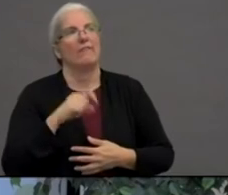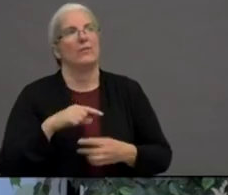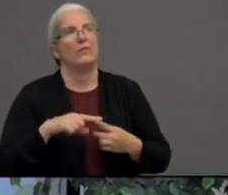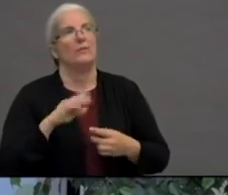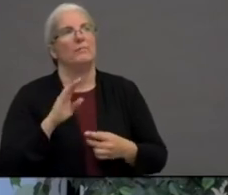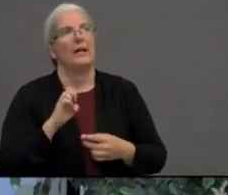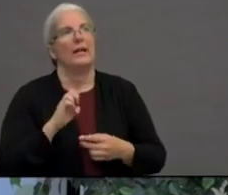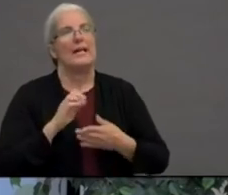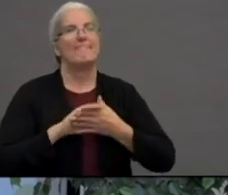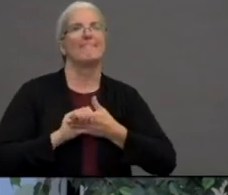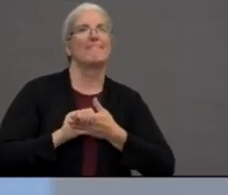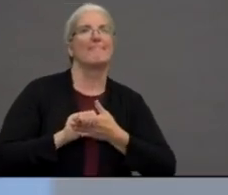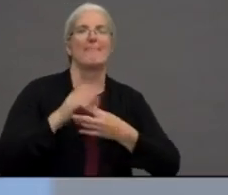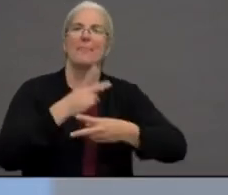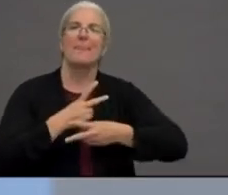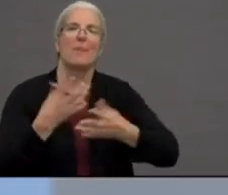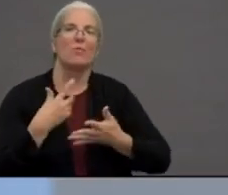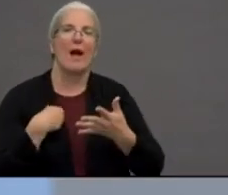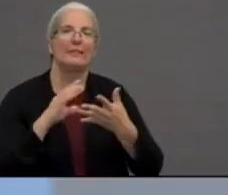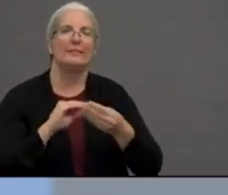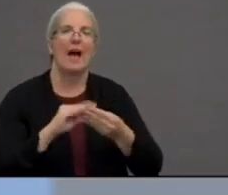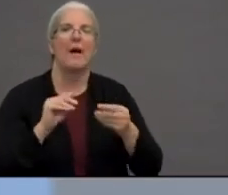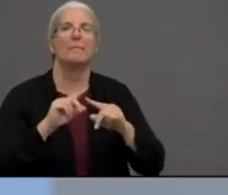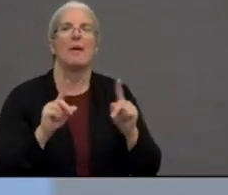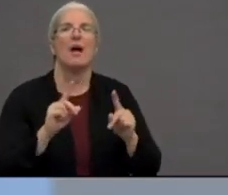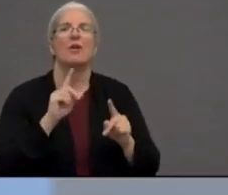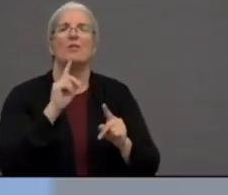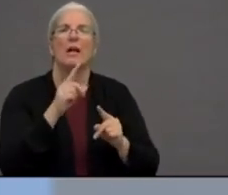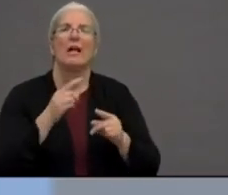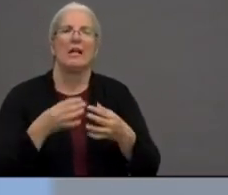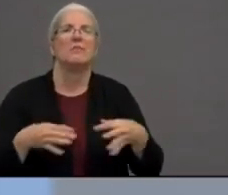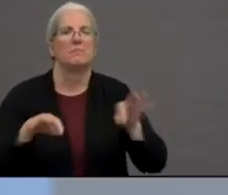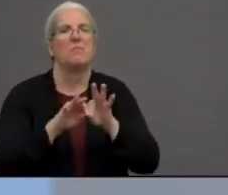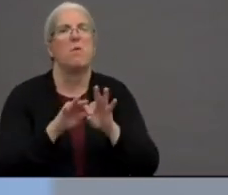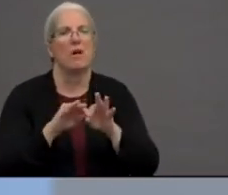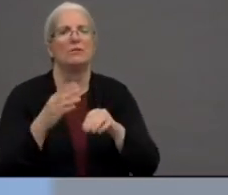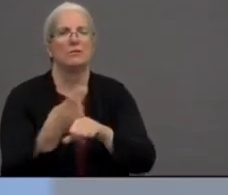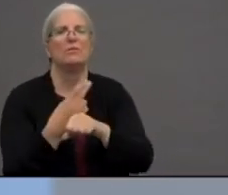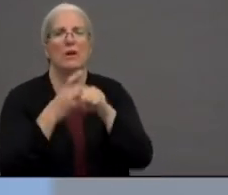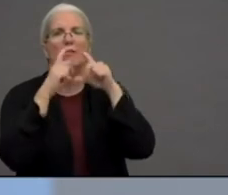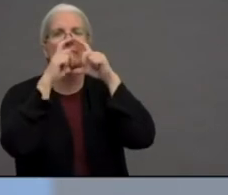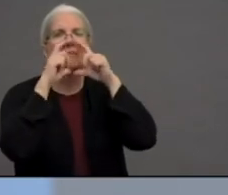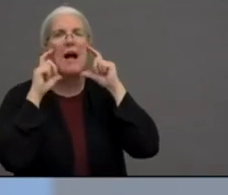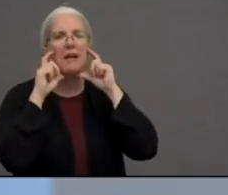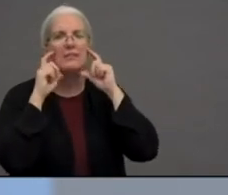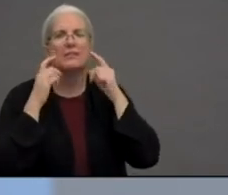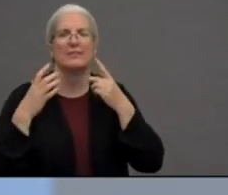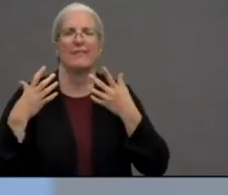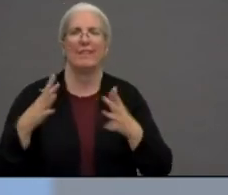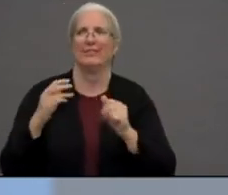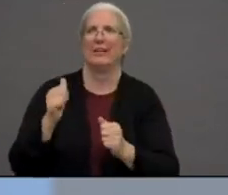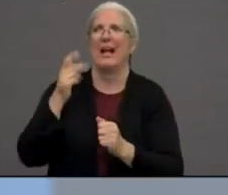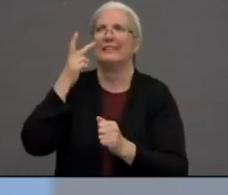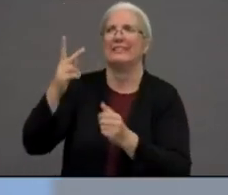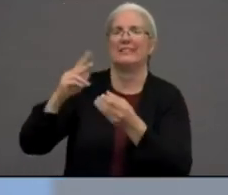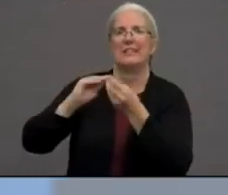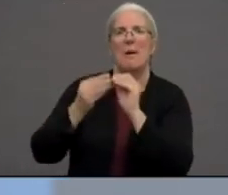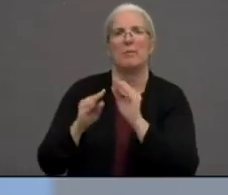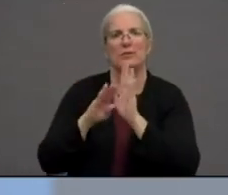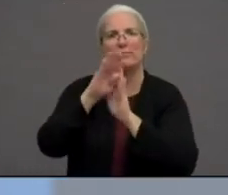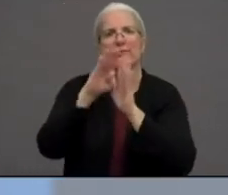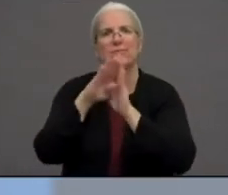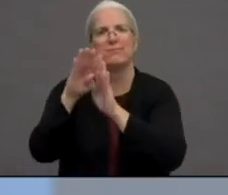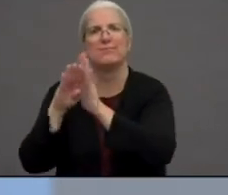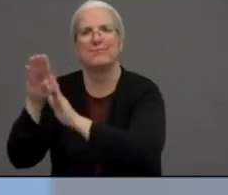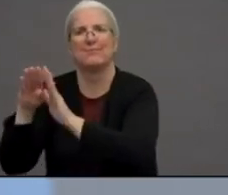Wear your masks. That's the important part. You saw the numbers. The only people that are going to be suffering